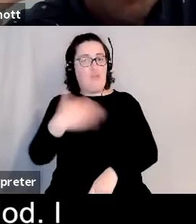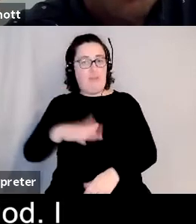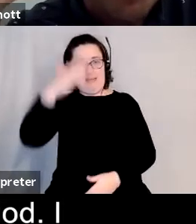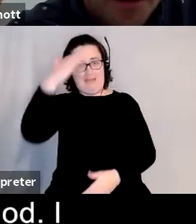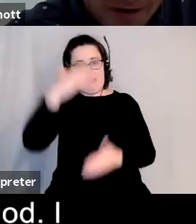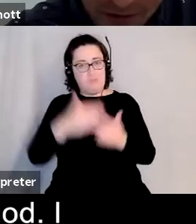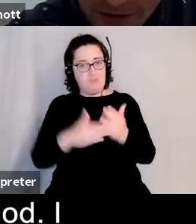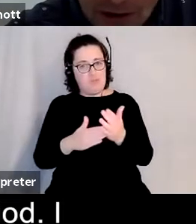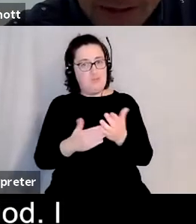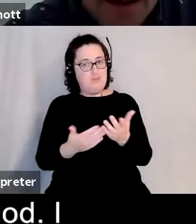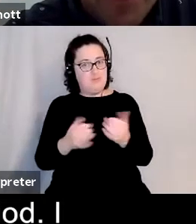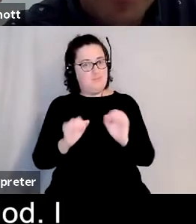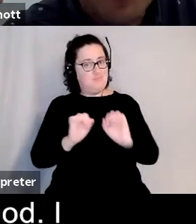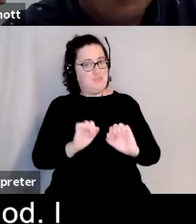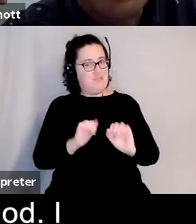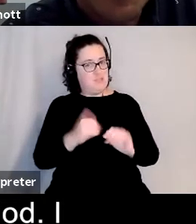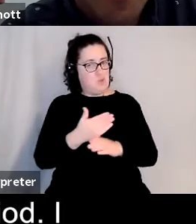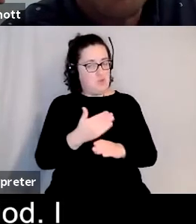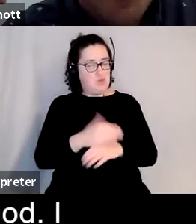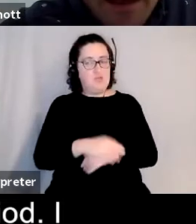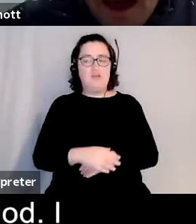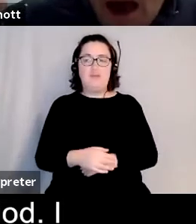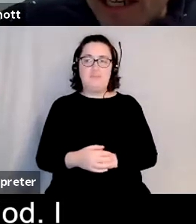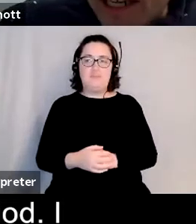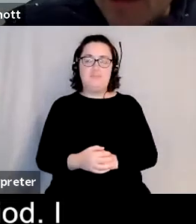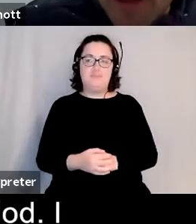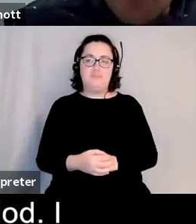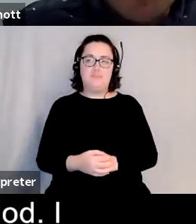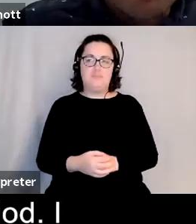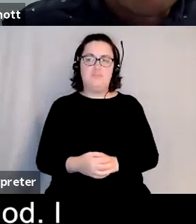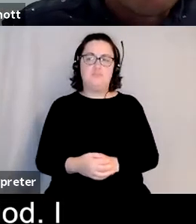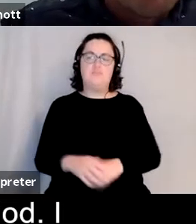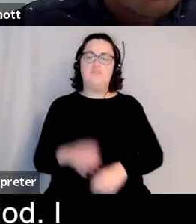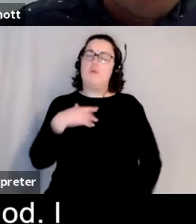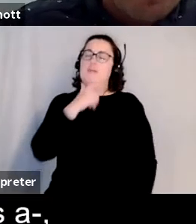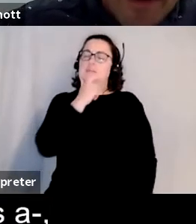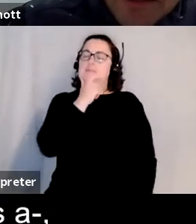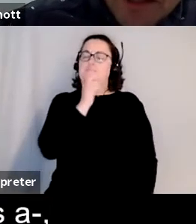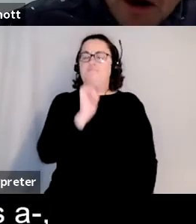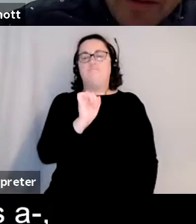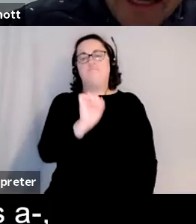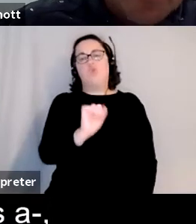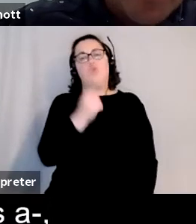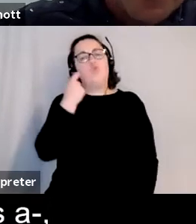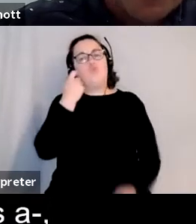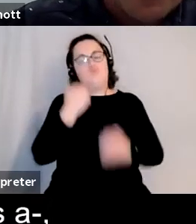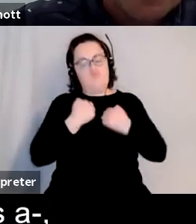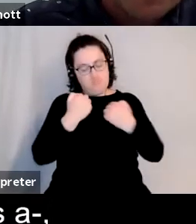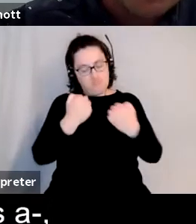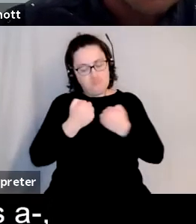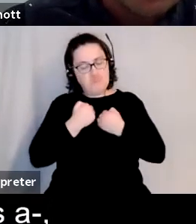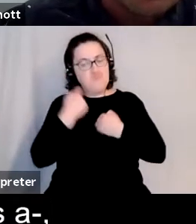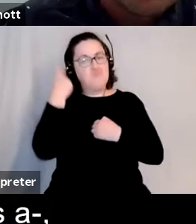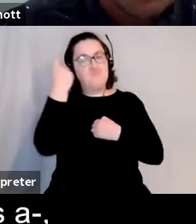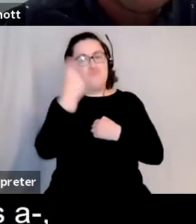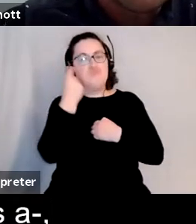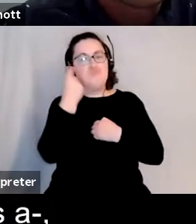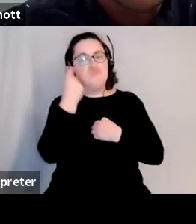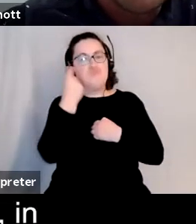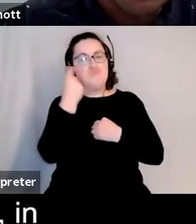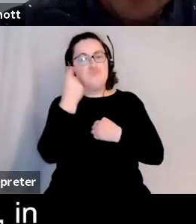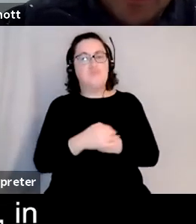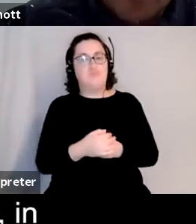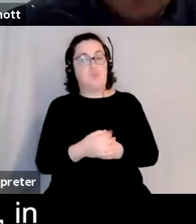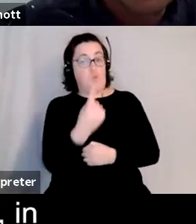through through through the lockdown period um i wonder keith whether what your reflections are on this because as a you know you're